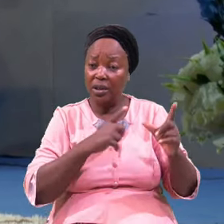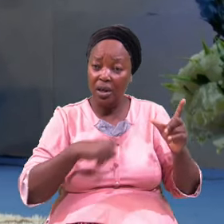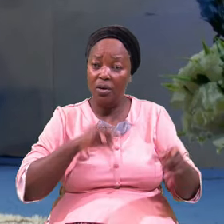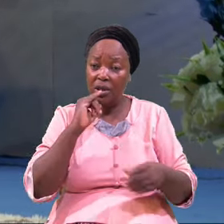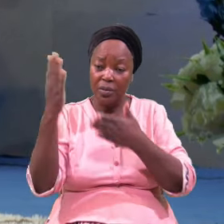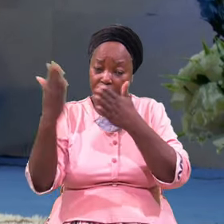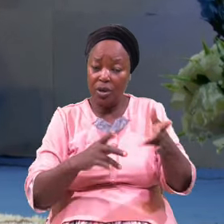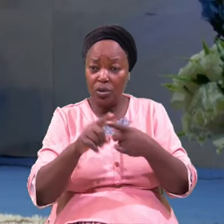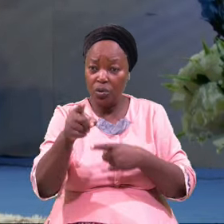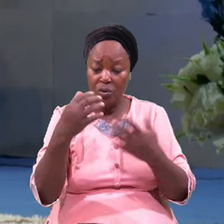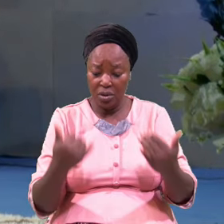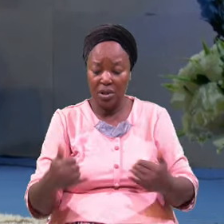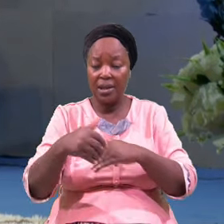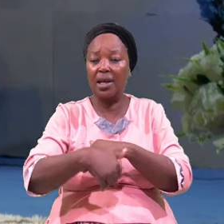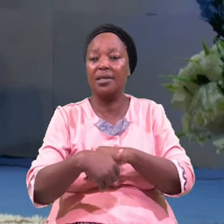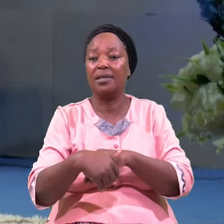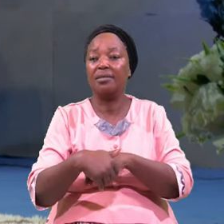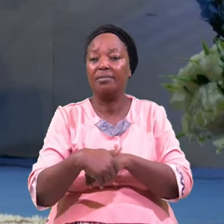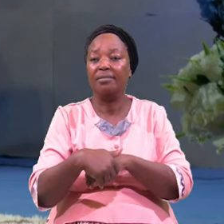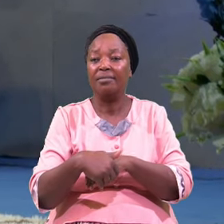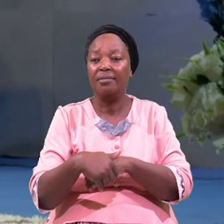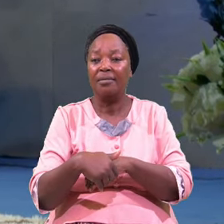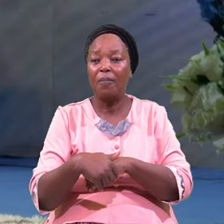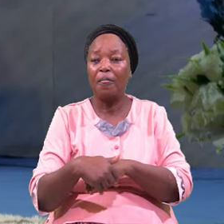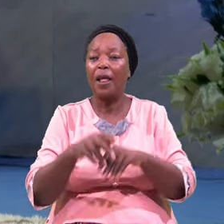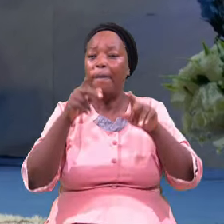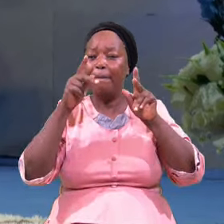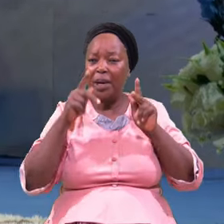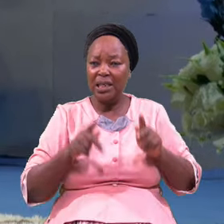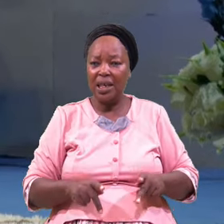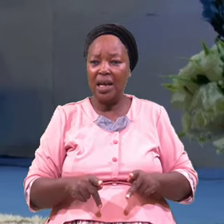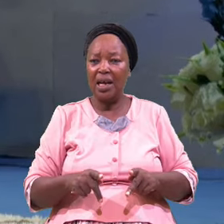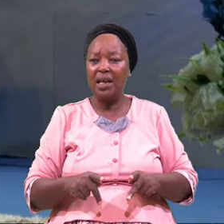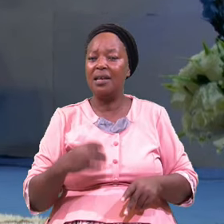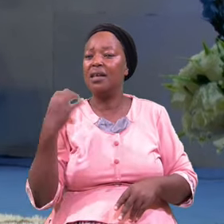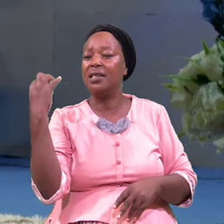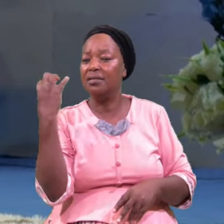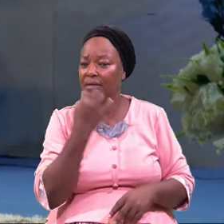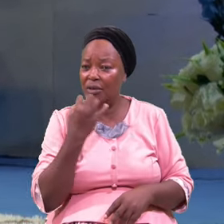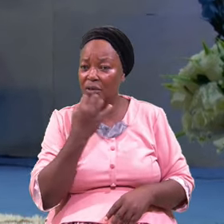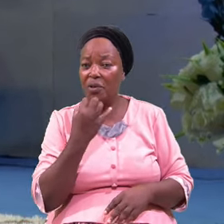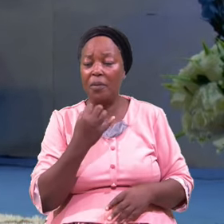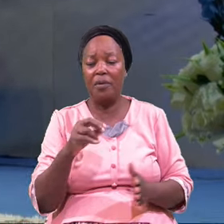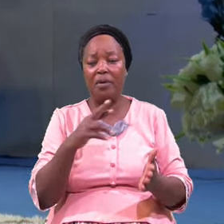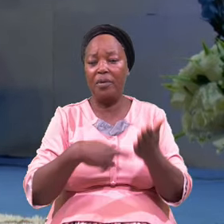To You Tonight Personal Incredible Restoration